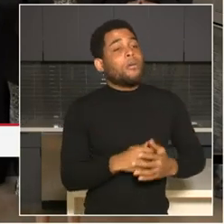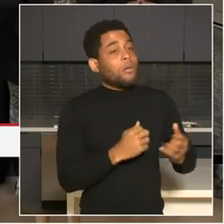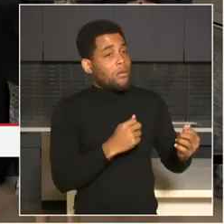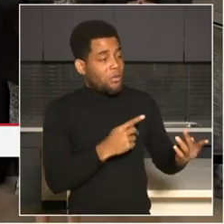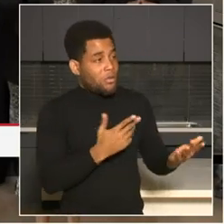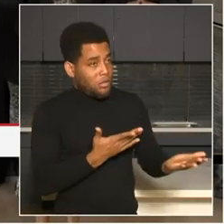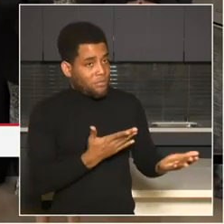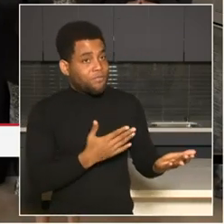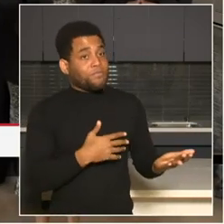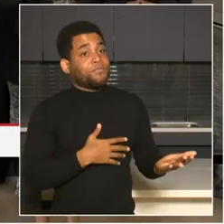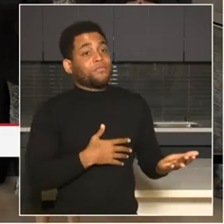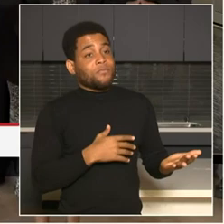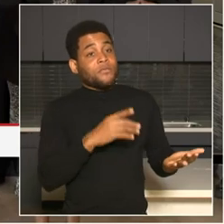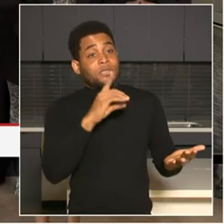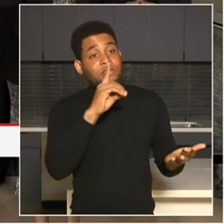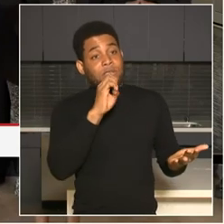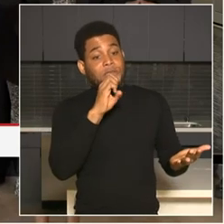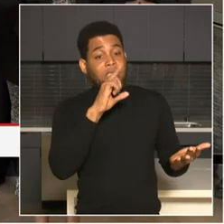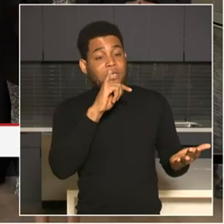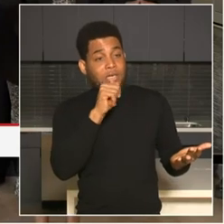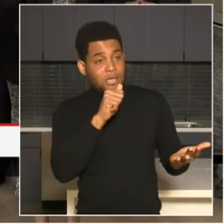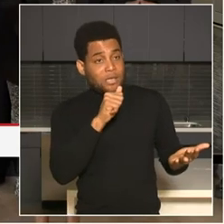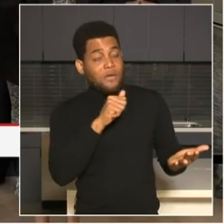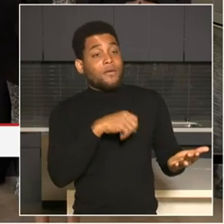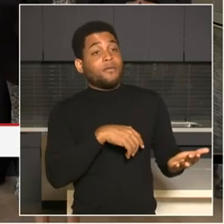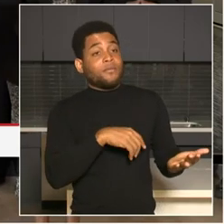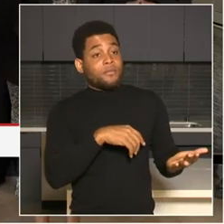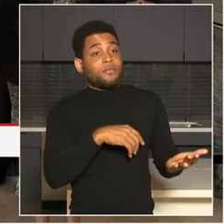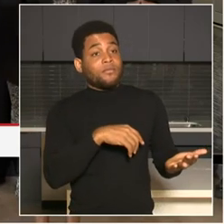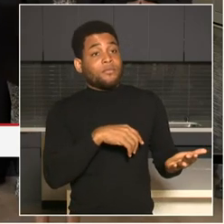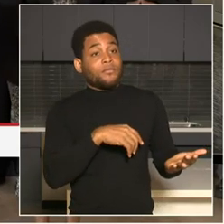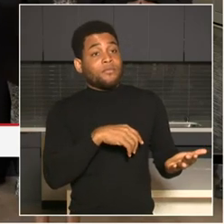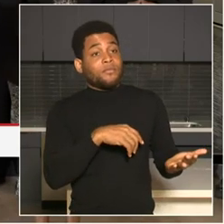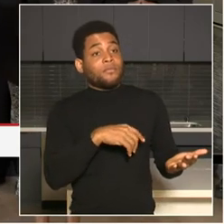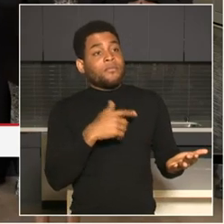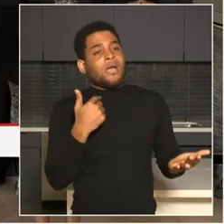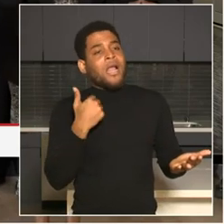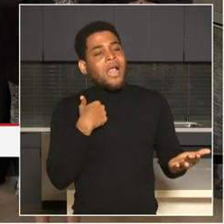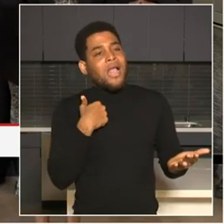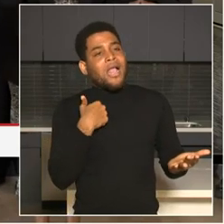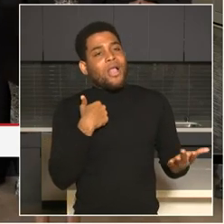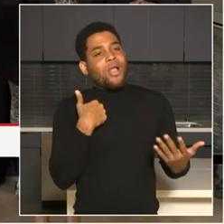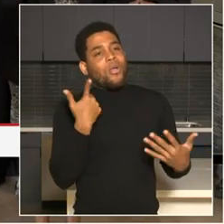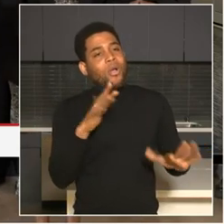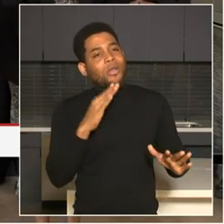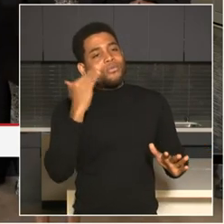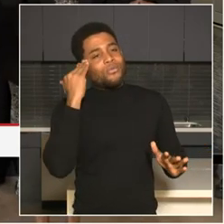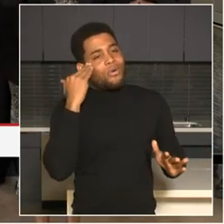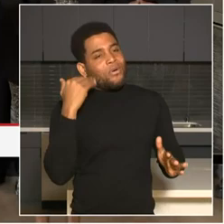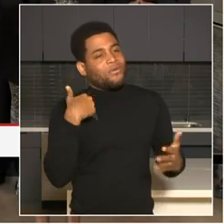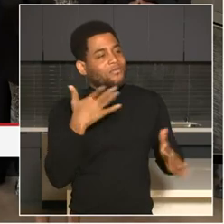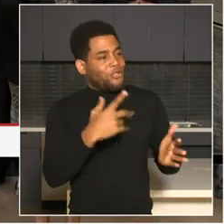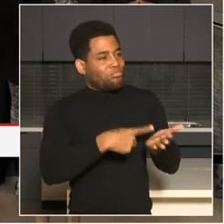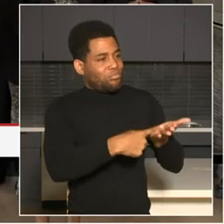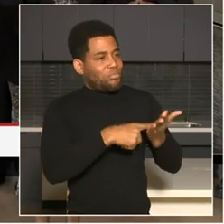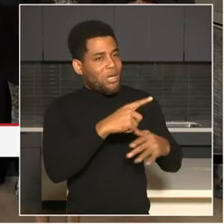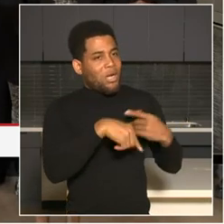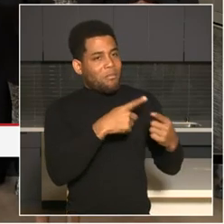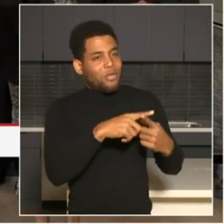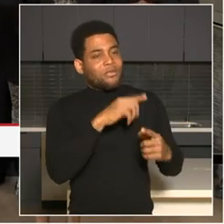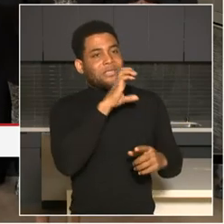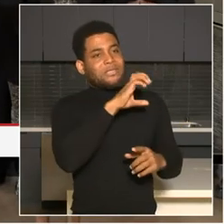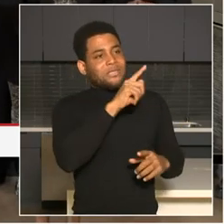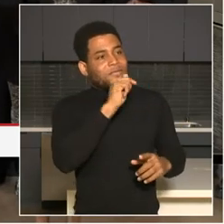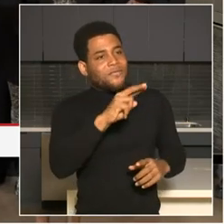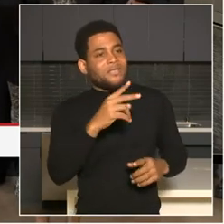it was, but I've been around long enough to know when we discussed CCTV cameras and deploying CCTV cameras and people